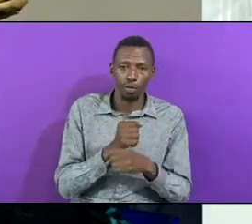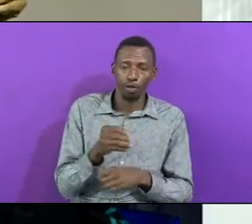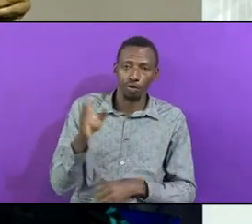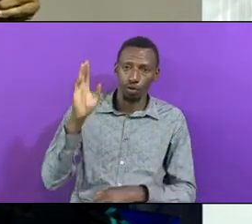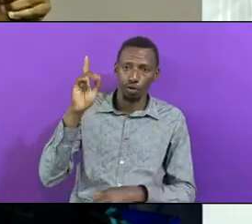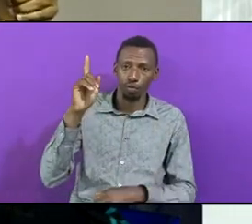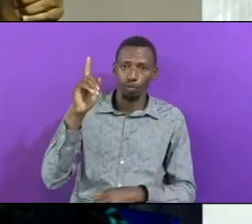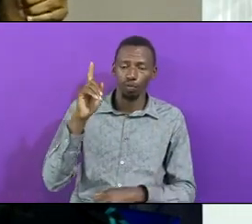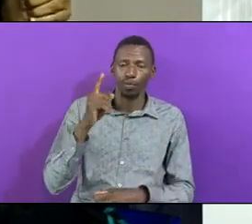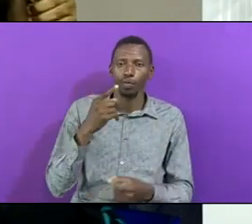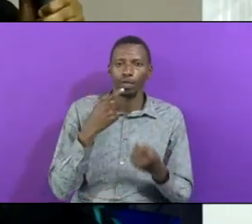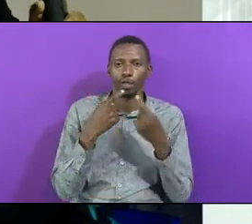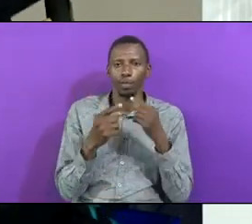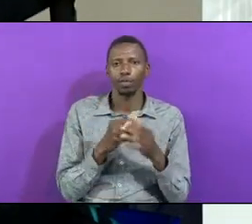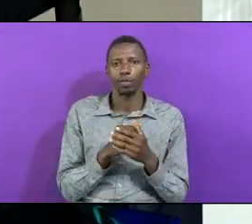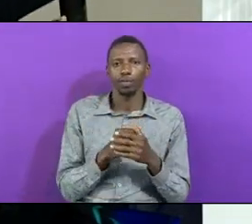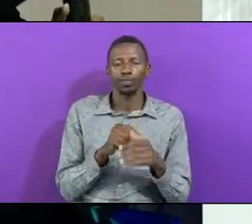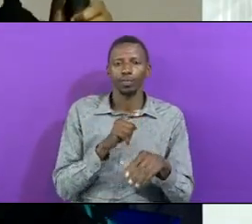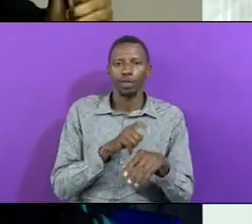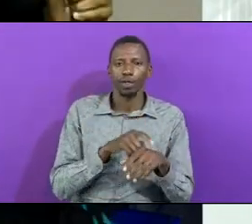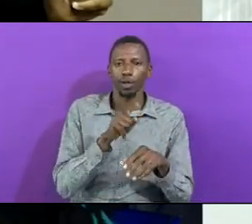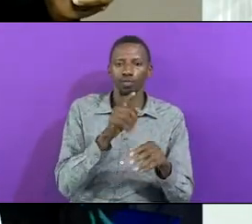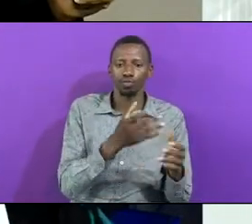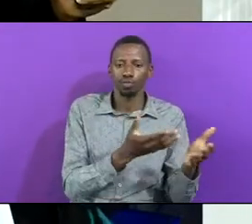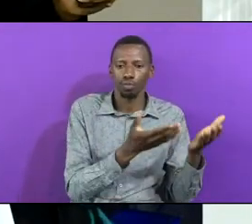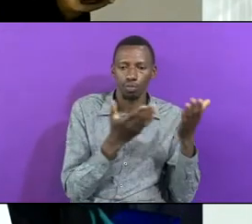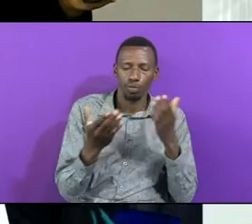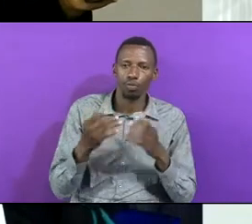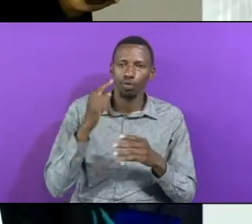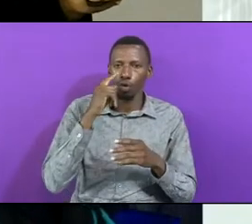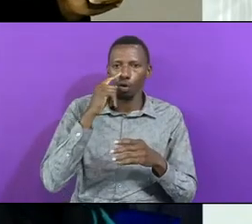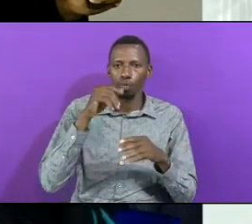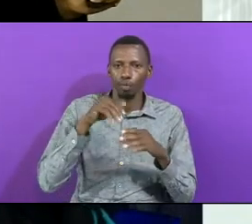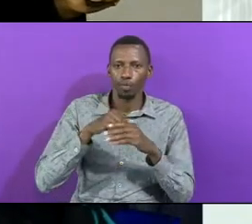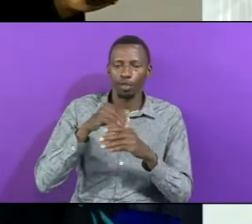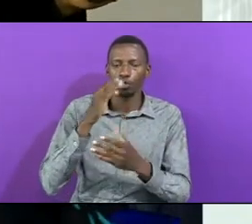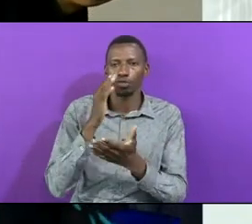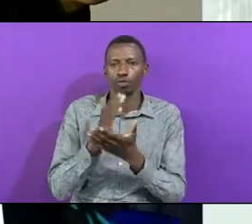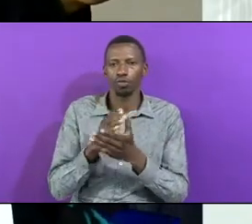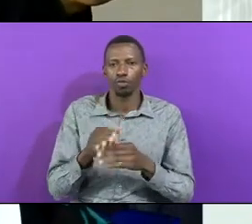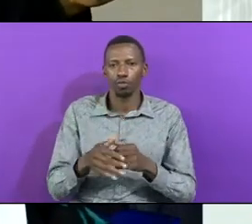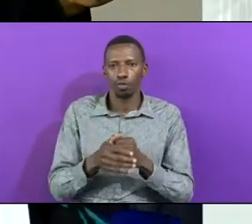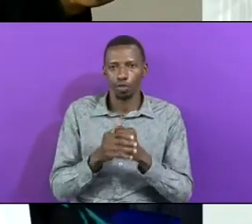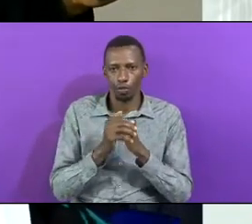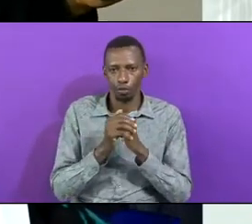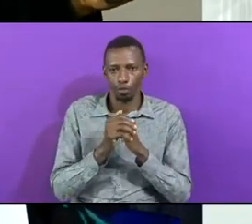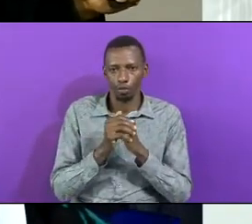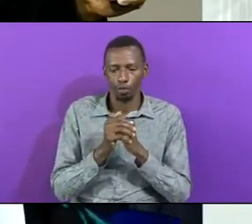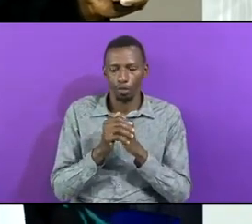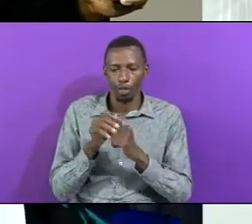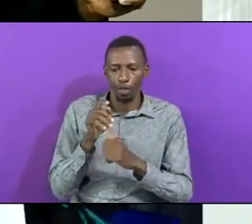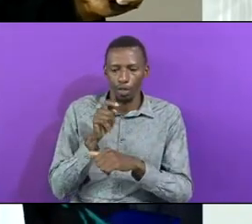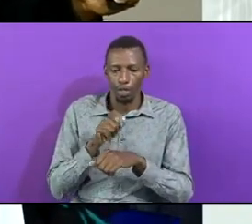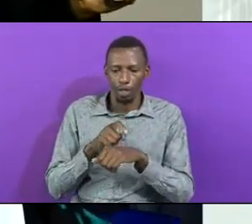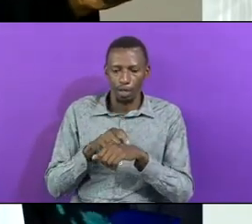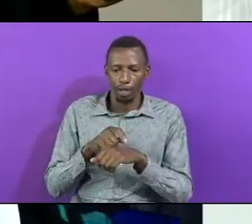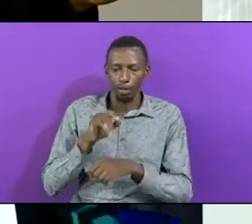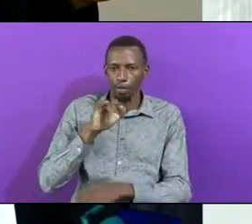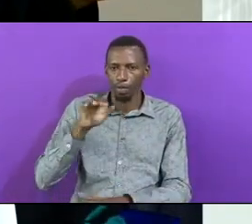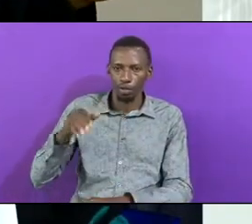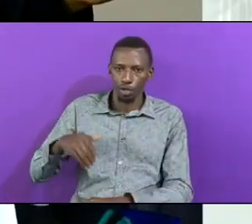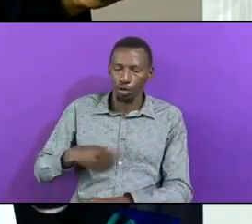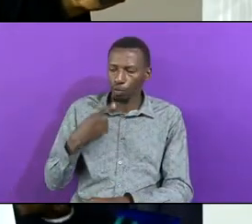When You Bring The Home Into True Worship The Moment Jacob Said Give Me Other Gods That Are Amongst You